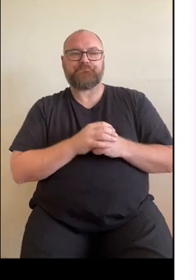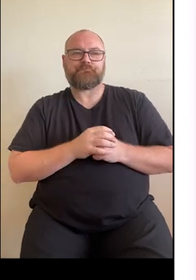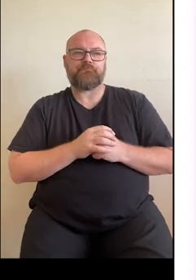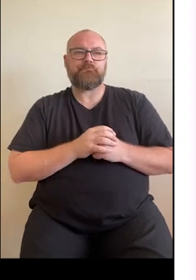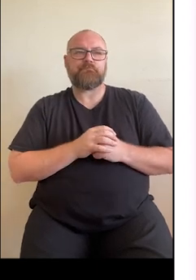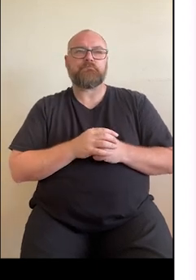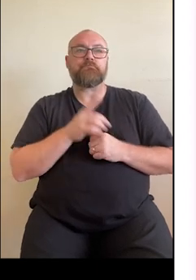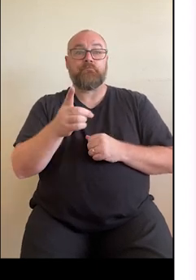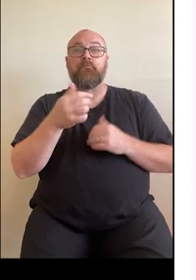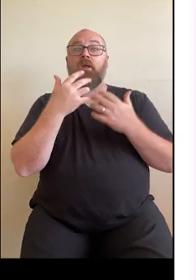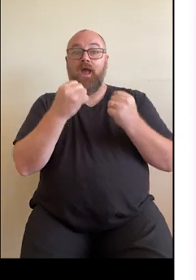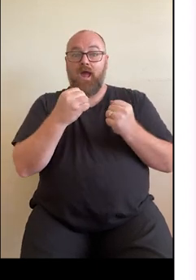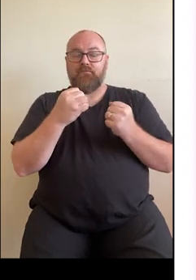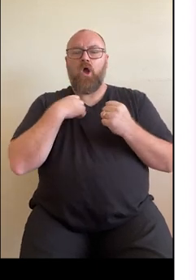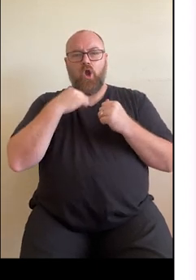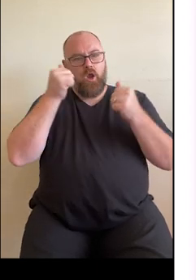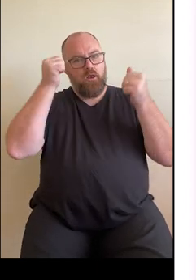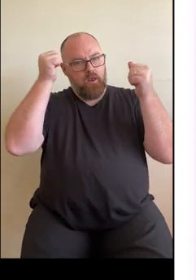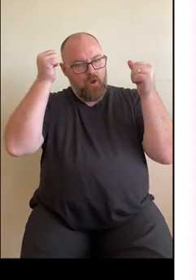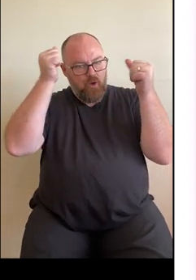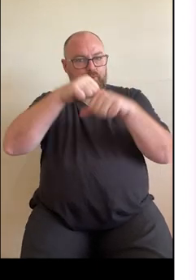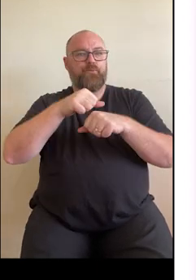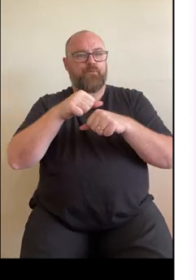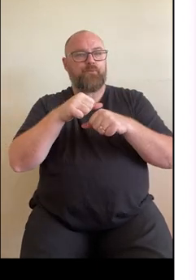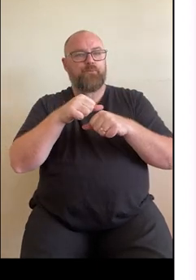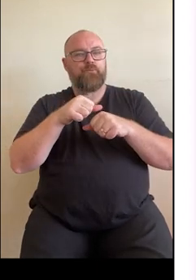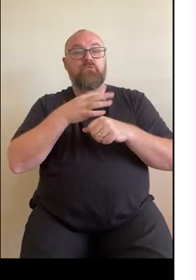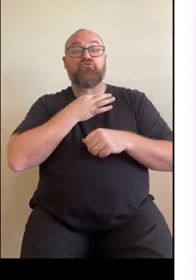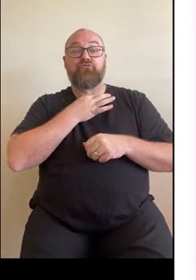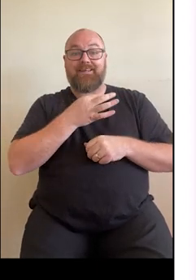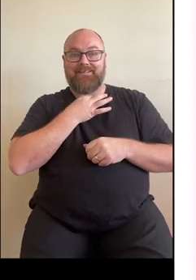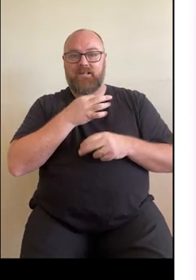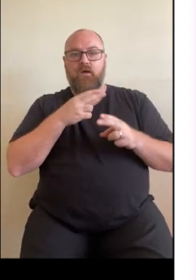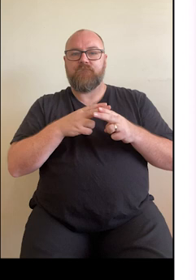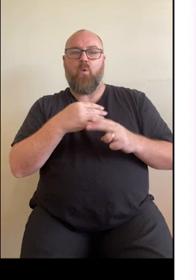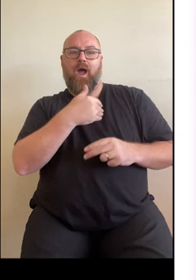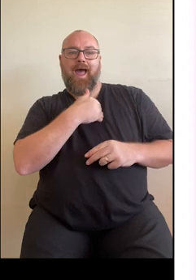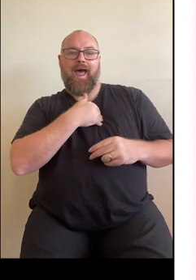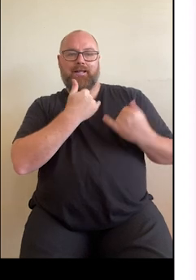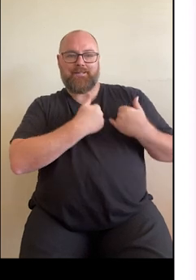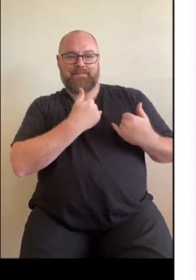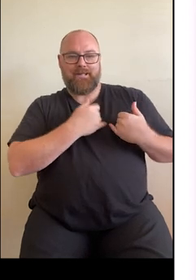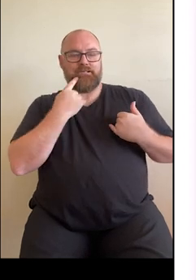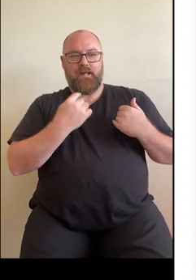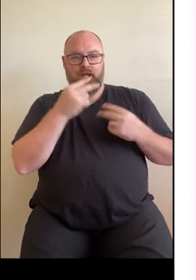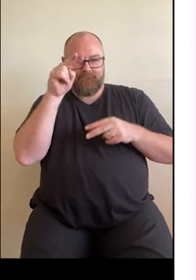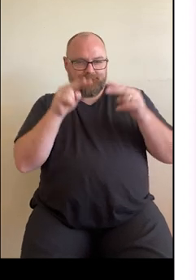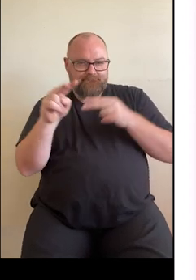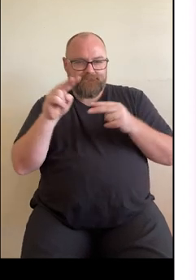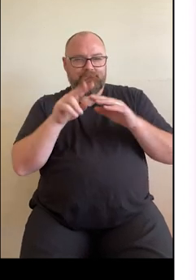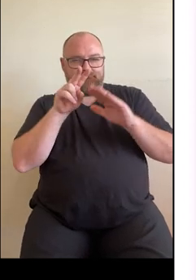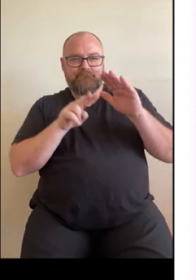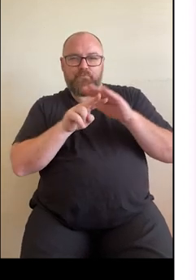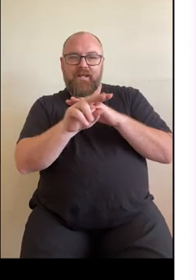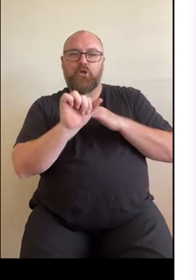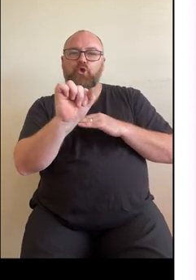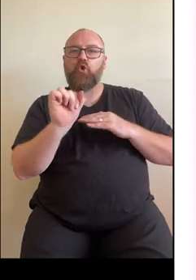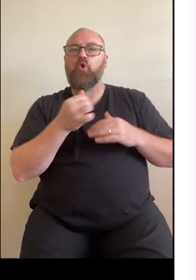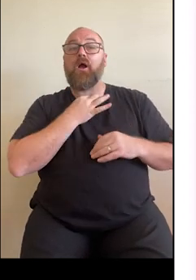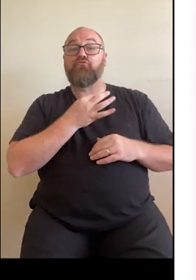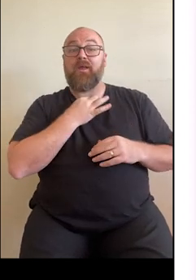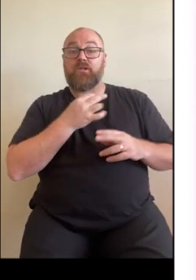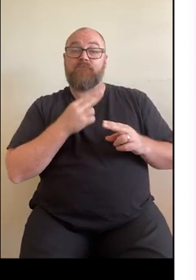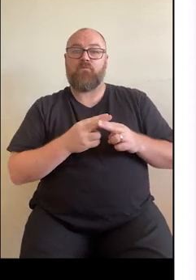uses well-known risk factors for heart disease to estimate your risk compared to a defined healthy range.